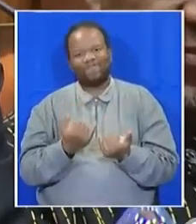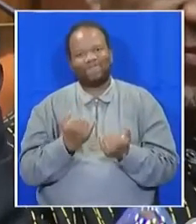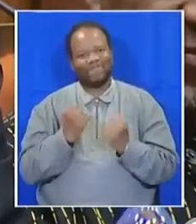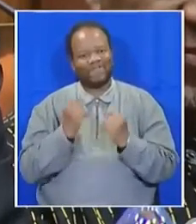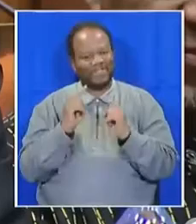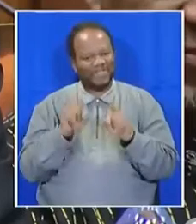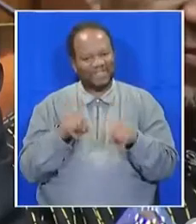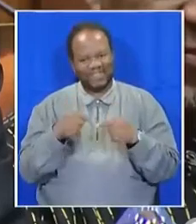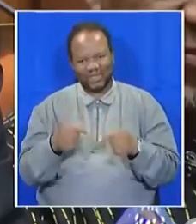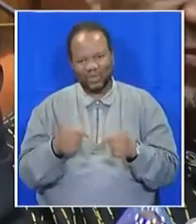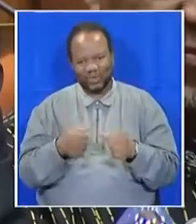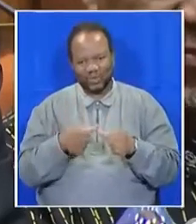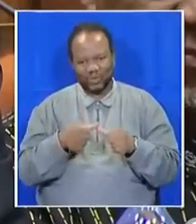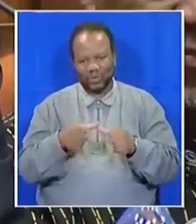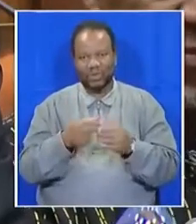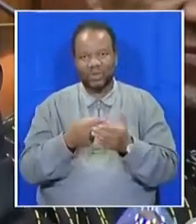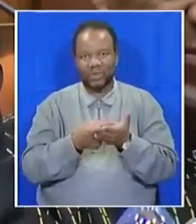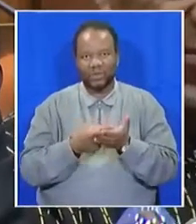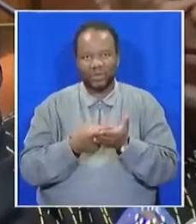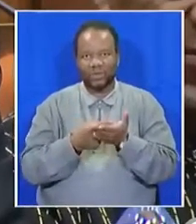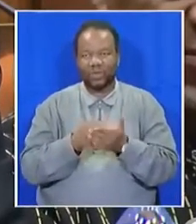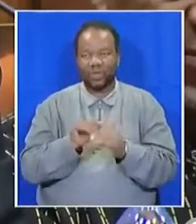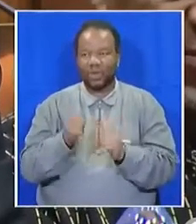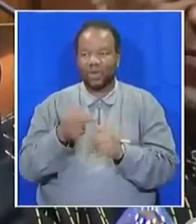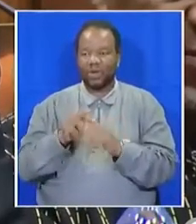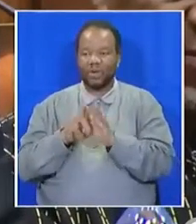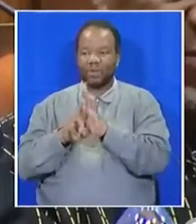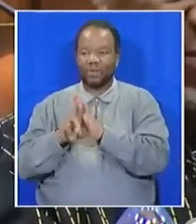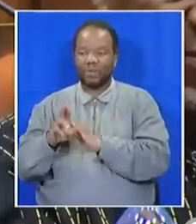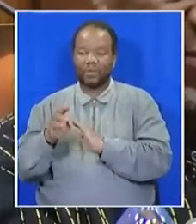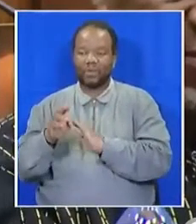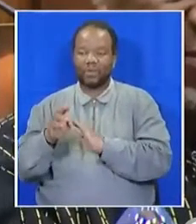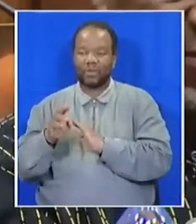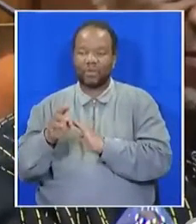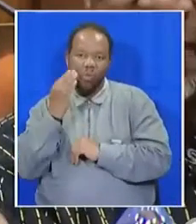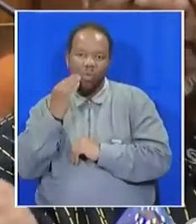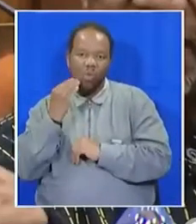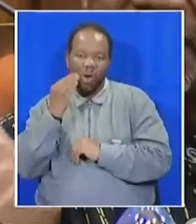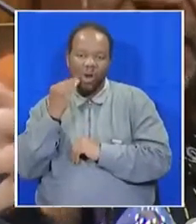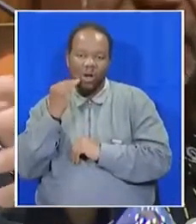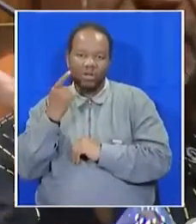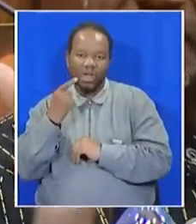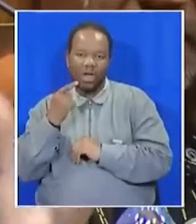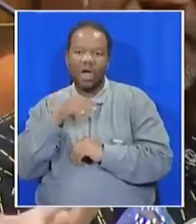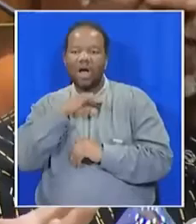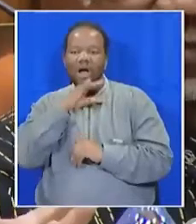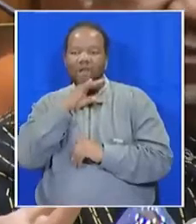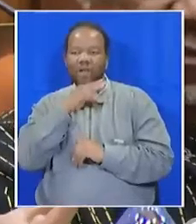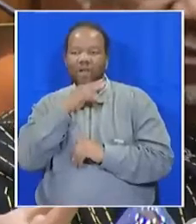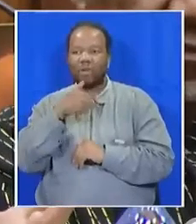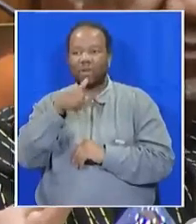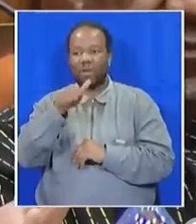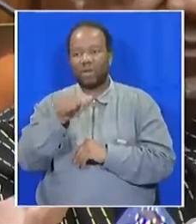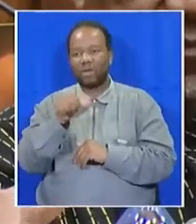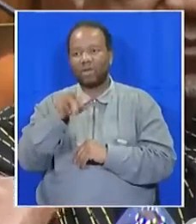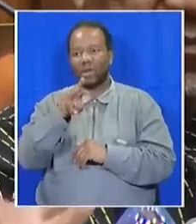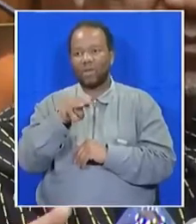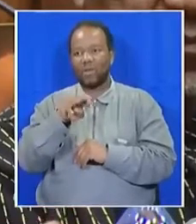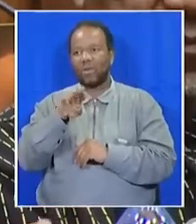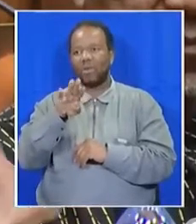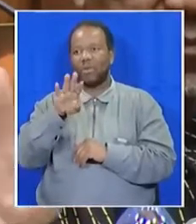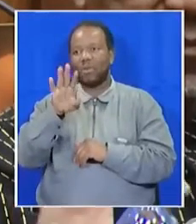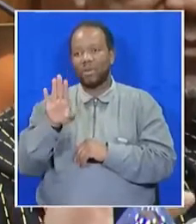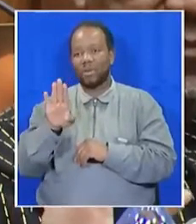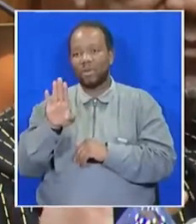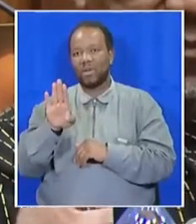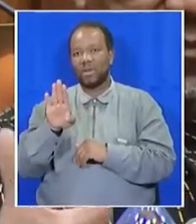behalf of white Afrikaans. The that wingers. We could only create space for them to present